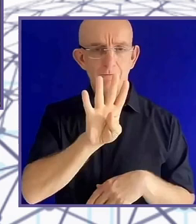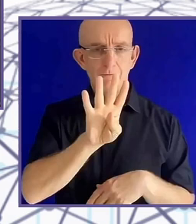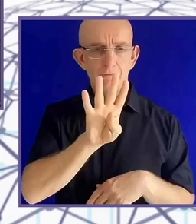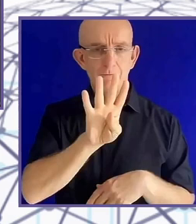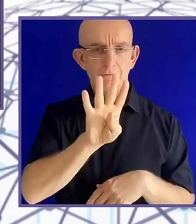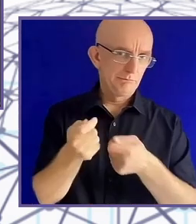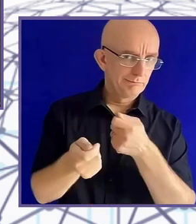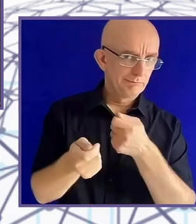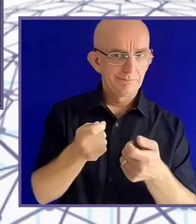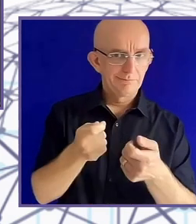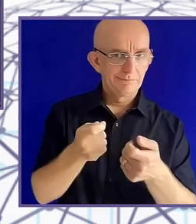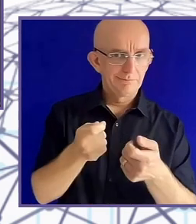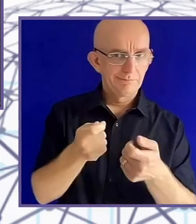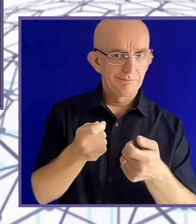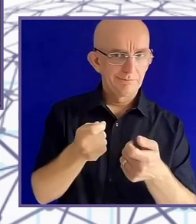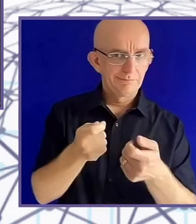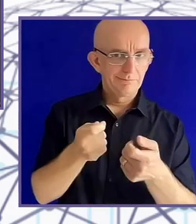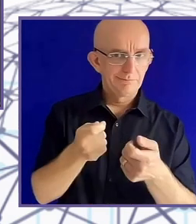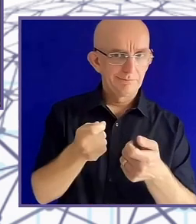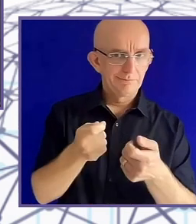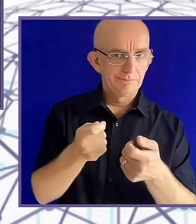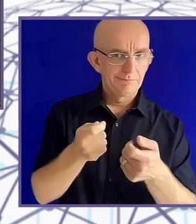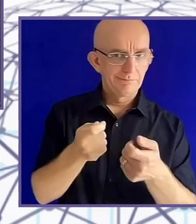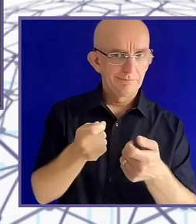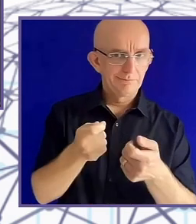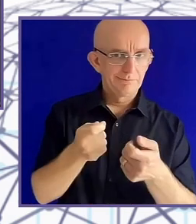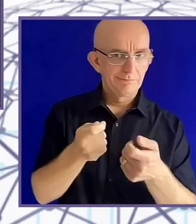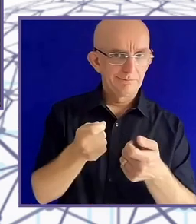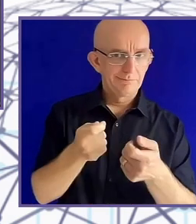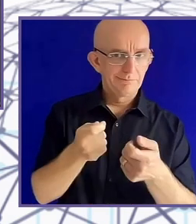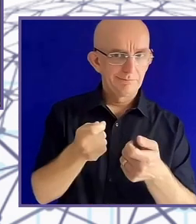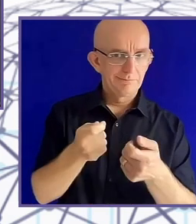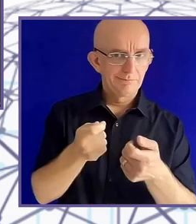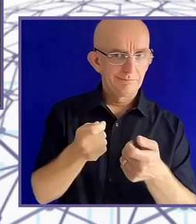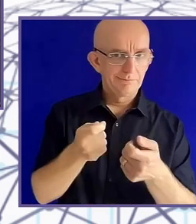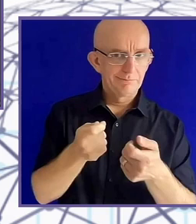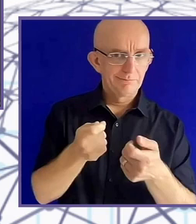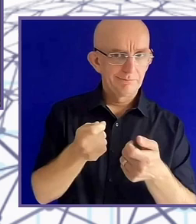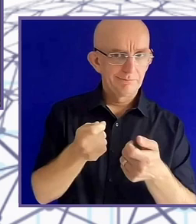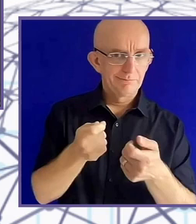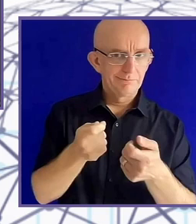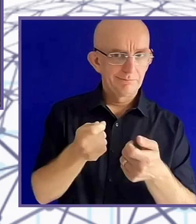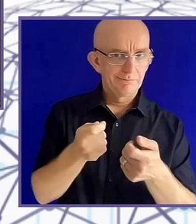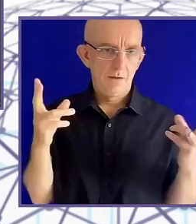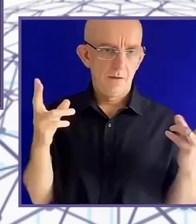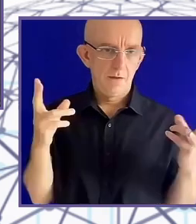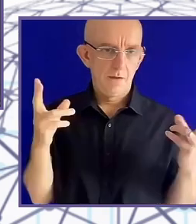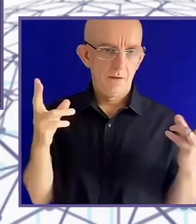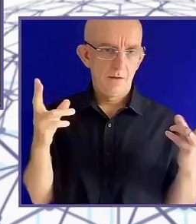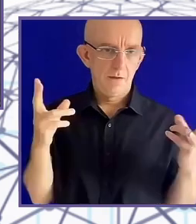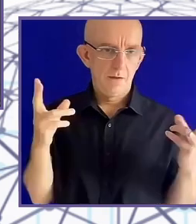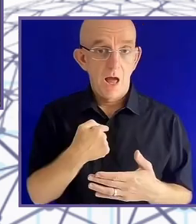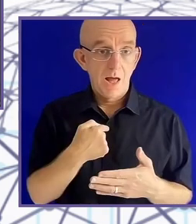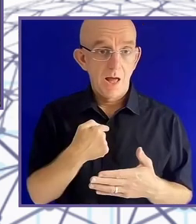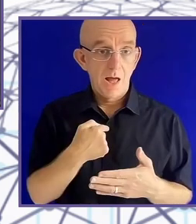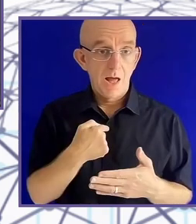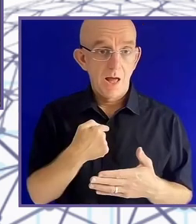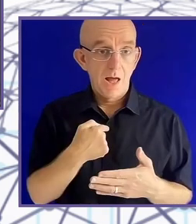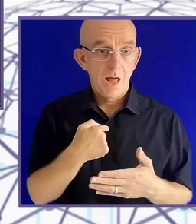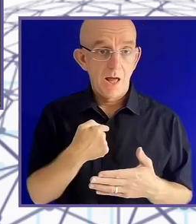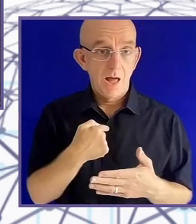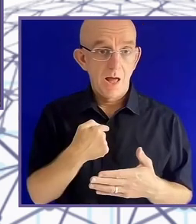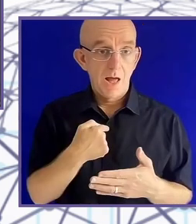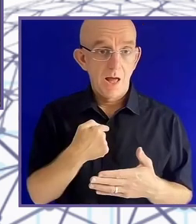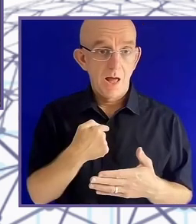and measure the biomechanics of this suit. So, we got Julia into the suit because we couldn't get ethics in time for a wheelchair user to get into the suit.